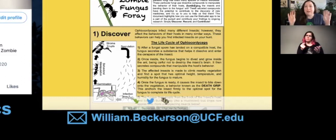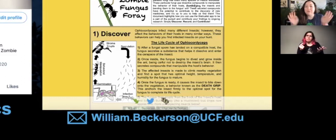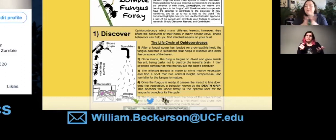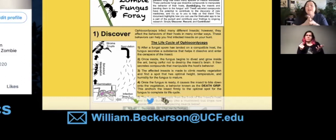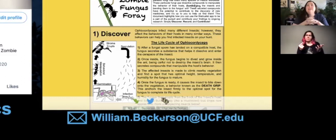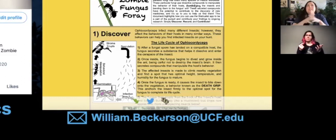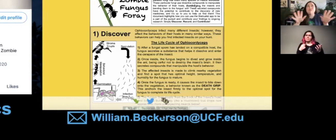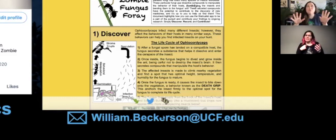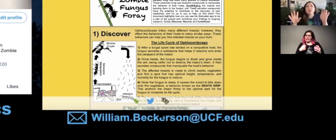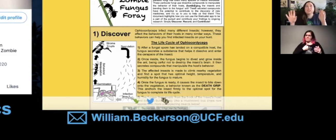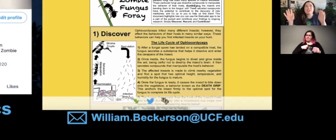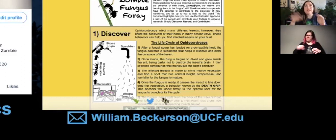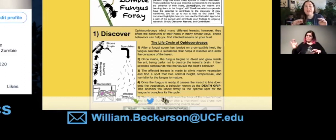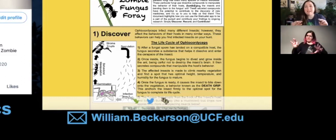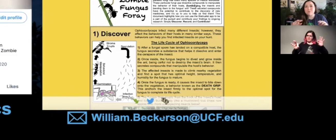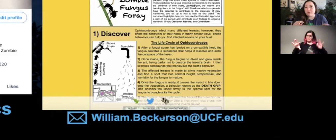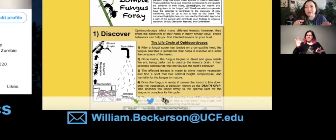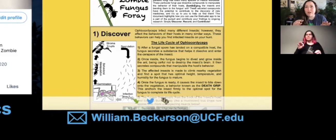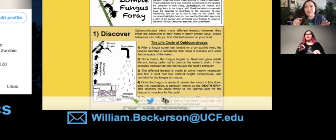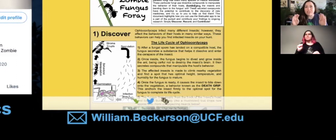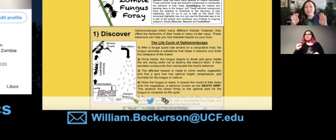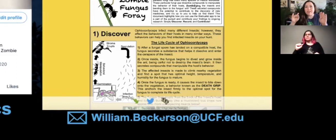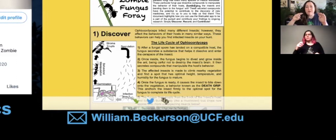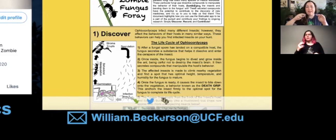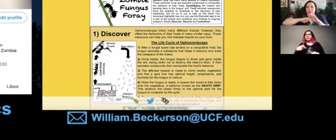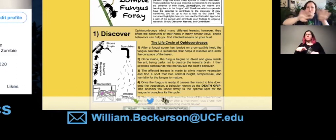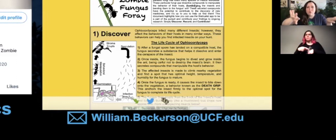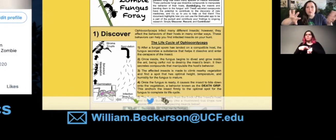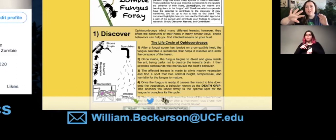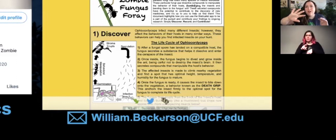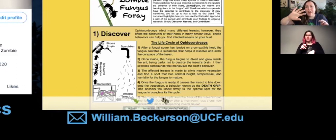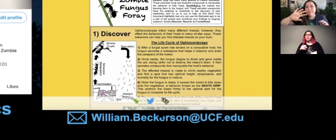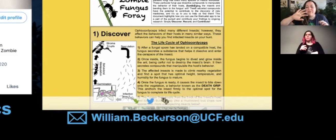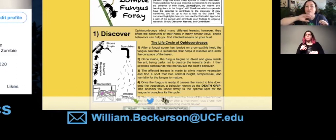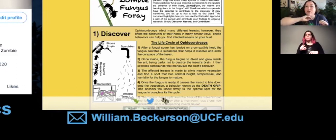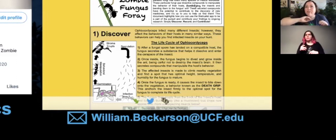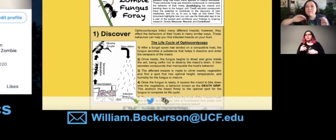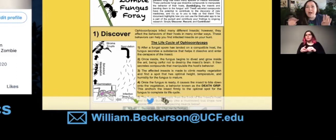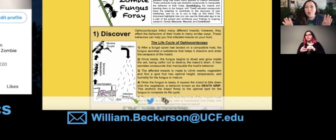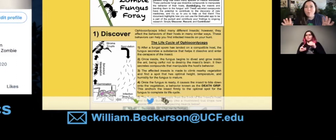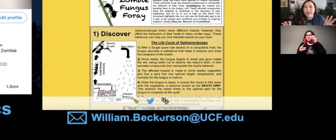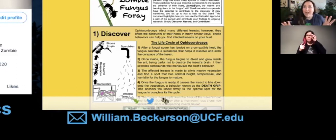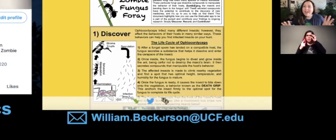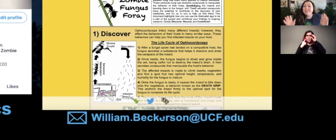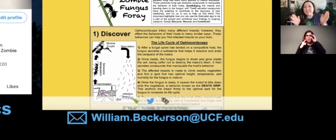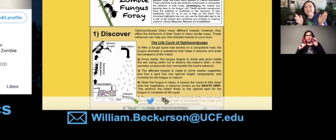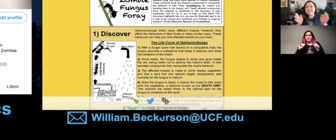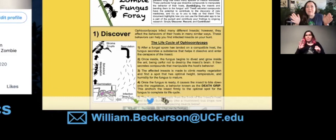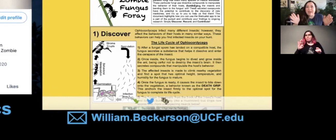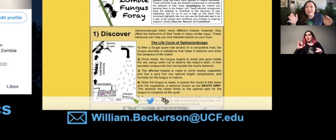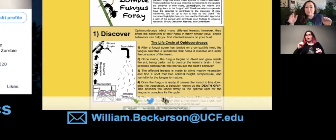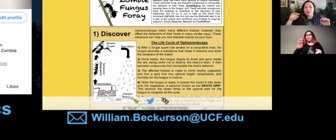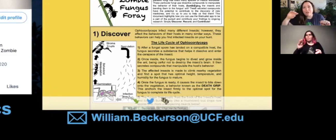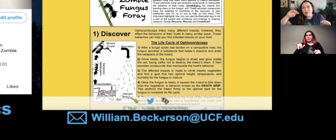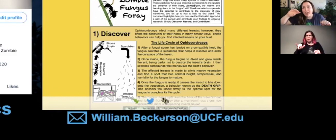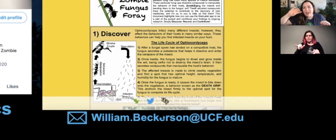handpicked them, but Sandra's work, she, uh, is in Puerto Rico and she like runs tours. Um, if you've ever heard of bio bay, that's this